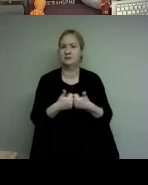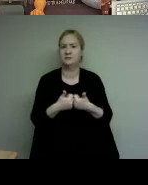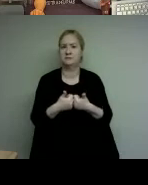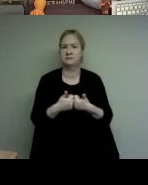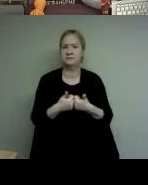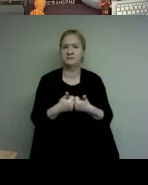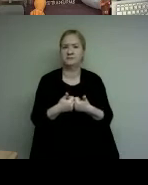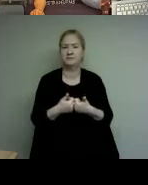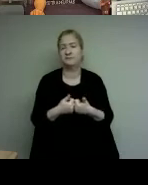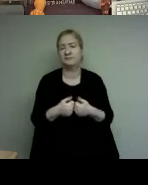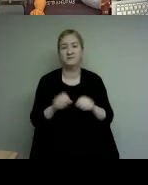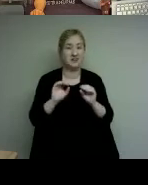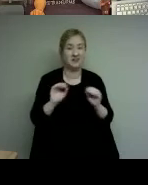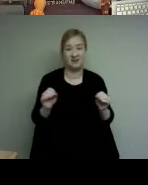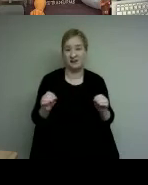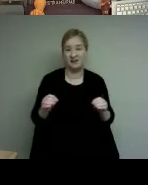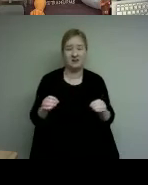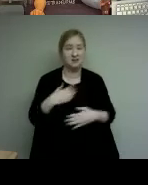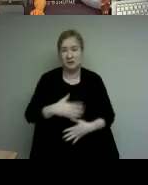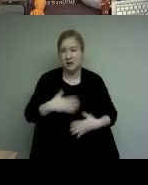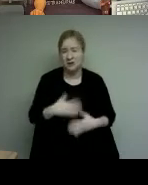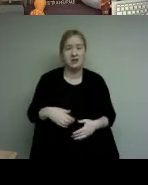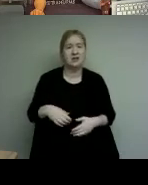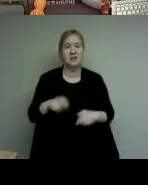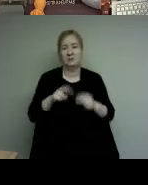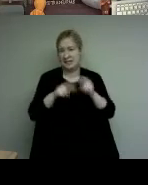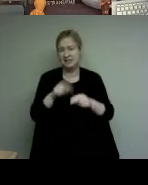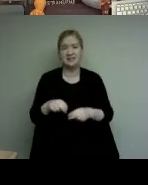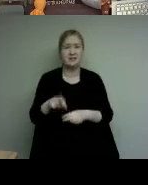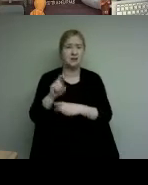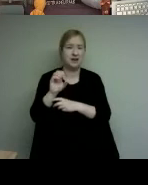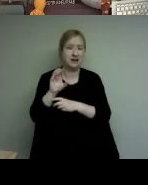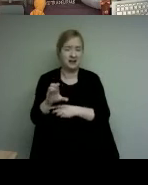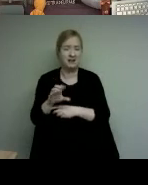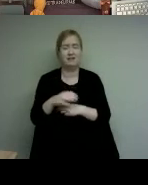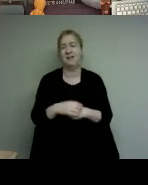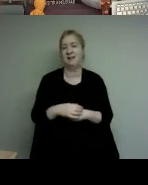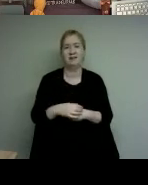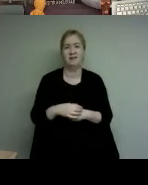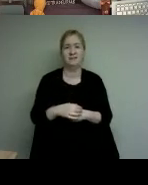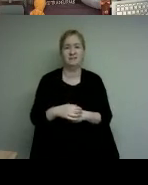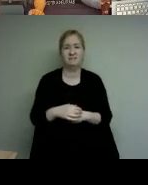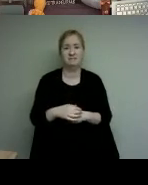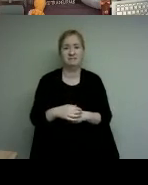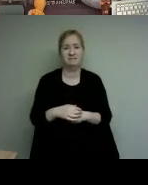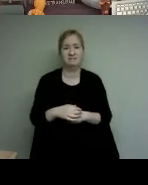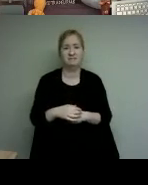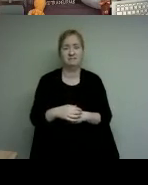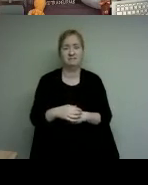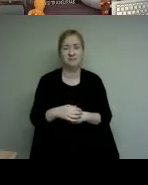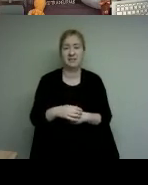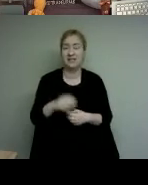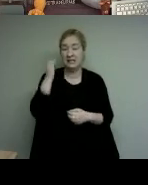facilities most remote communities do not have any recreation facilities if students are lucky